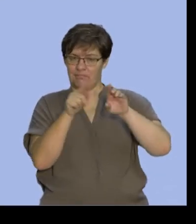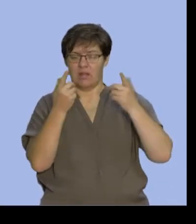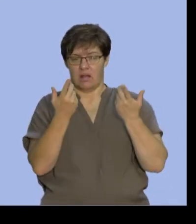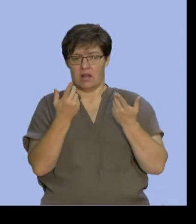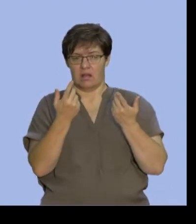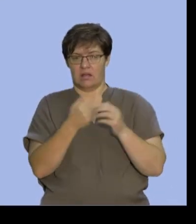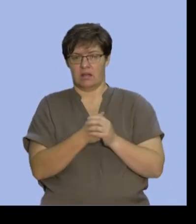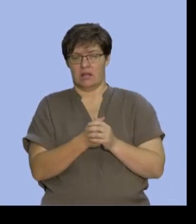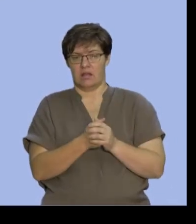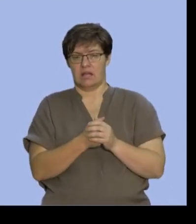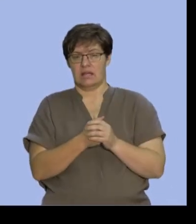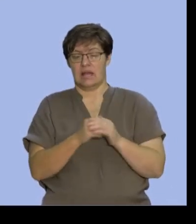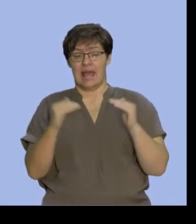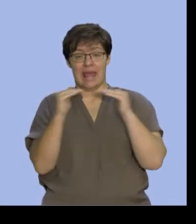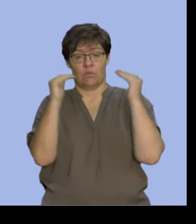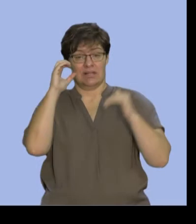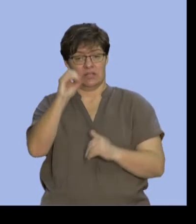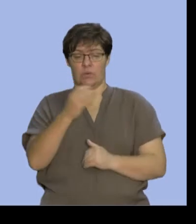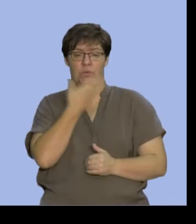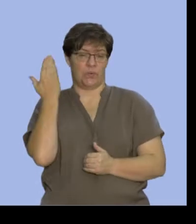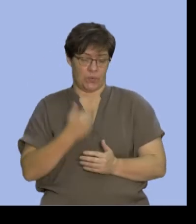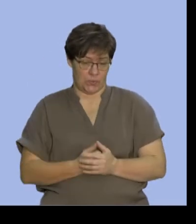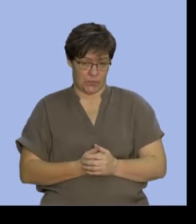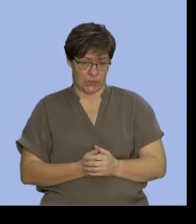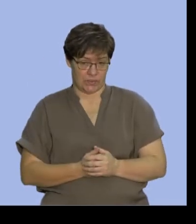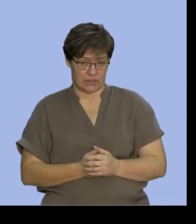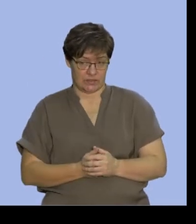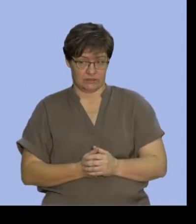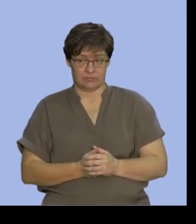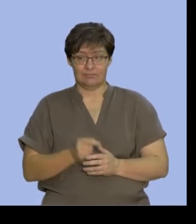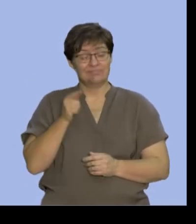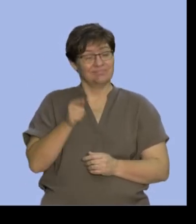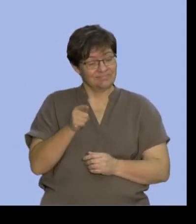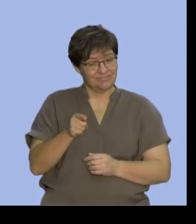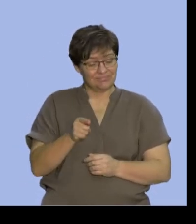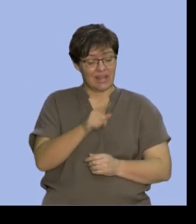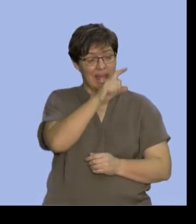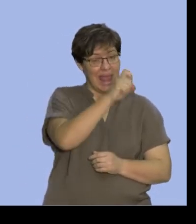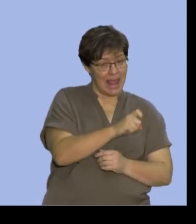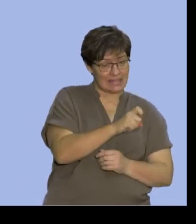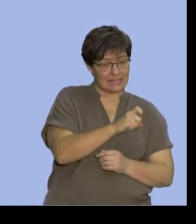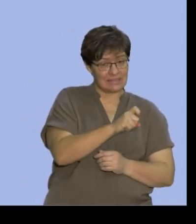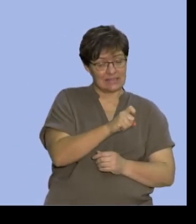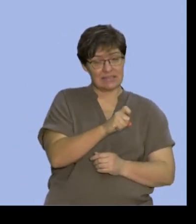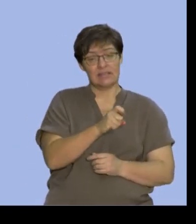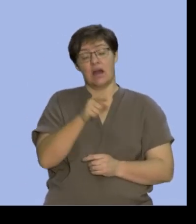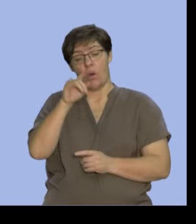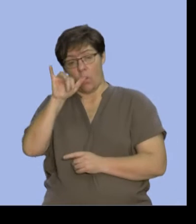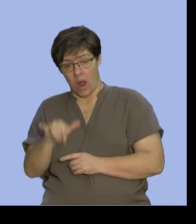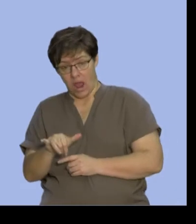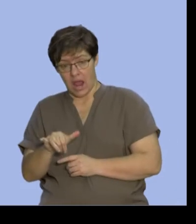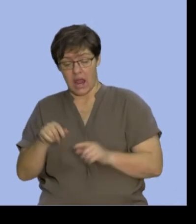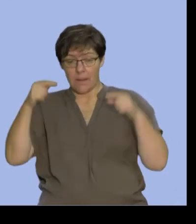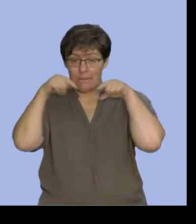to 0. So, X and Y in this case are not mutually exclusive.